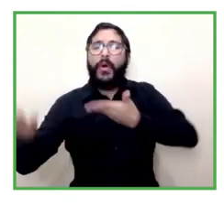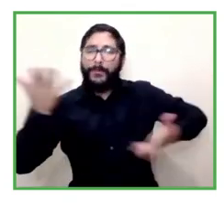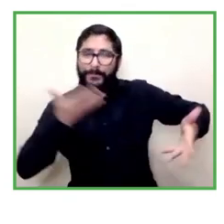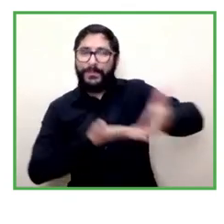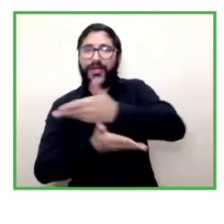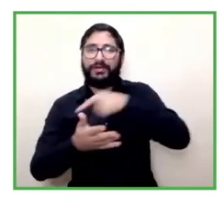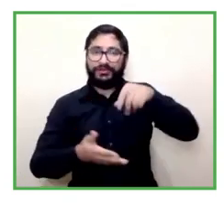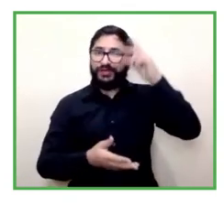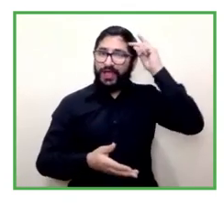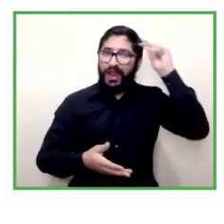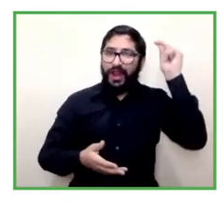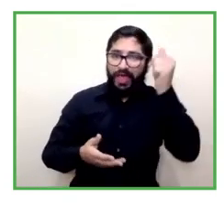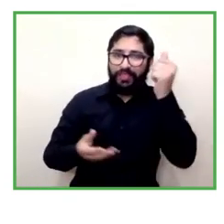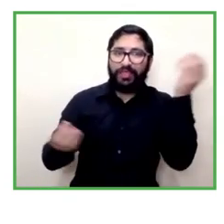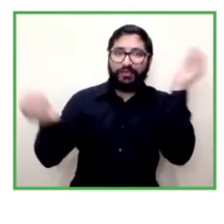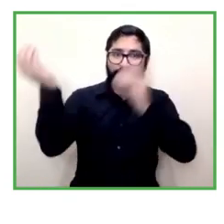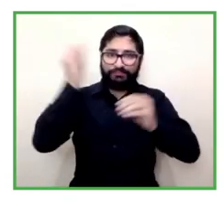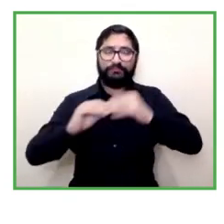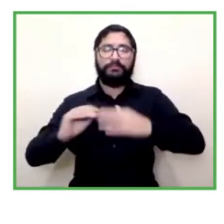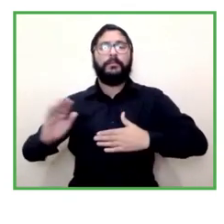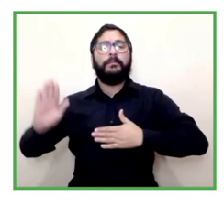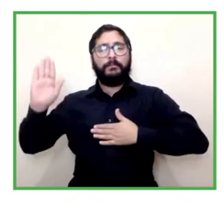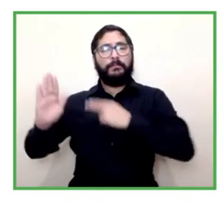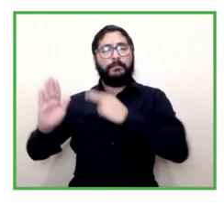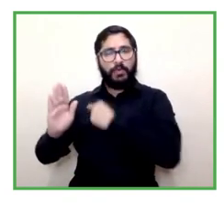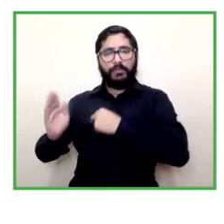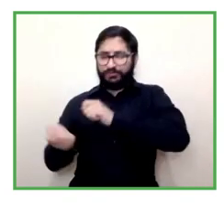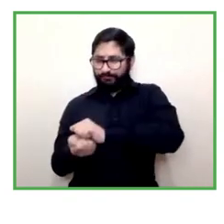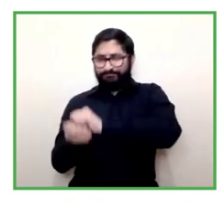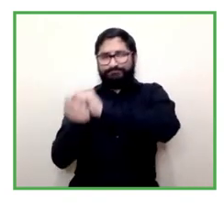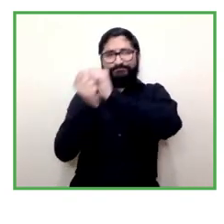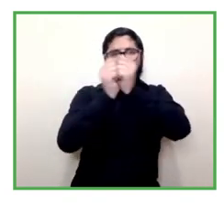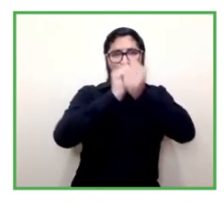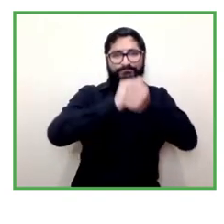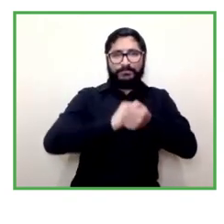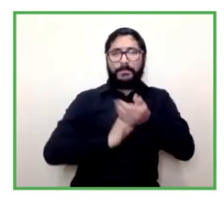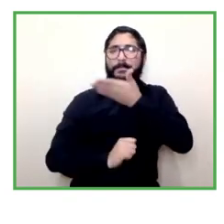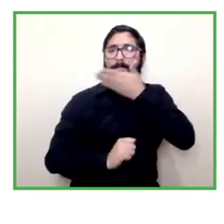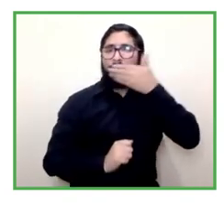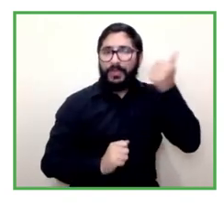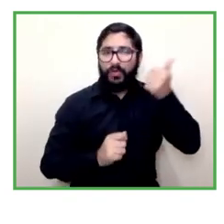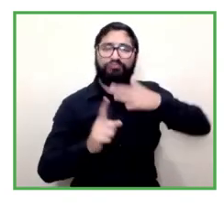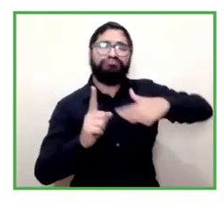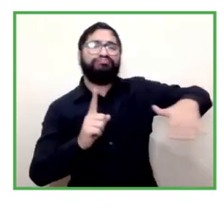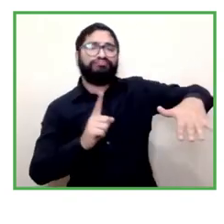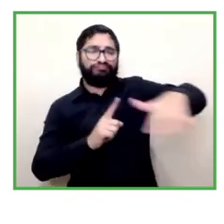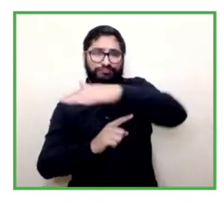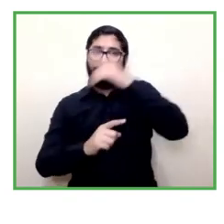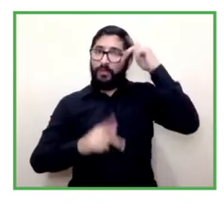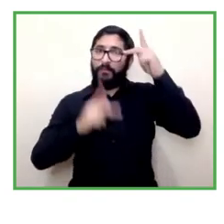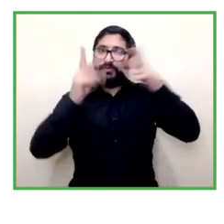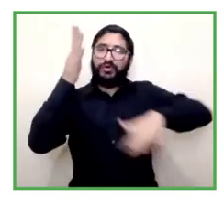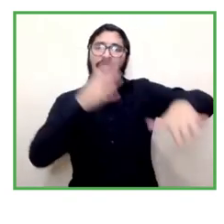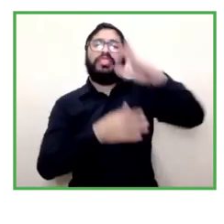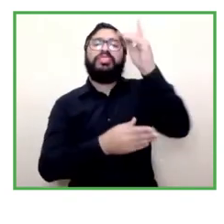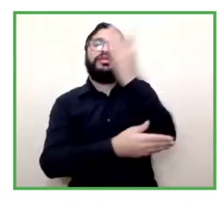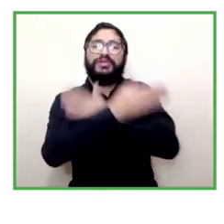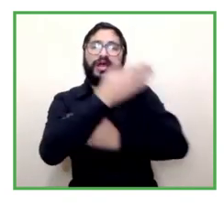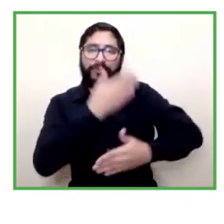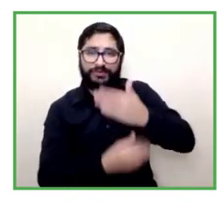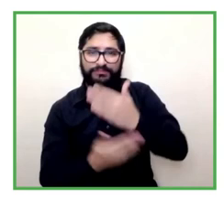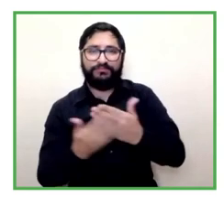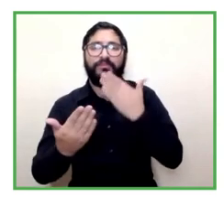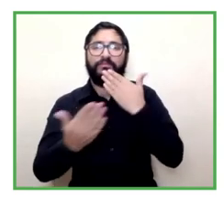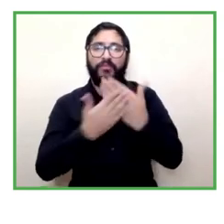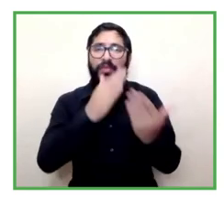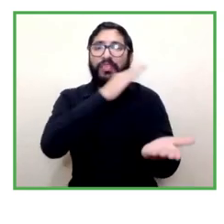ideas. we'll continue with our commitment towards transformation to have better conditions for people with disabilities.